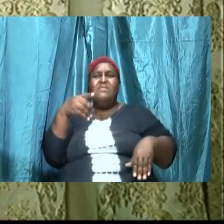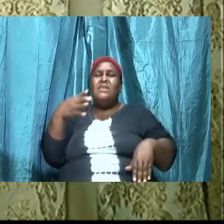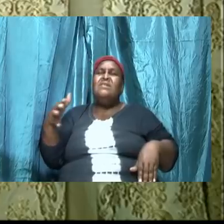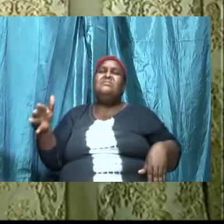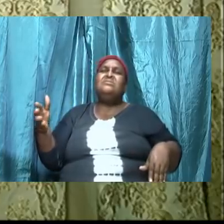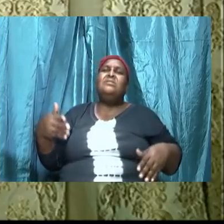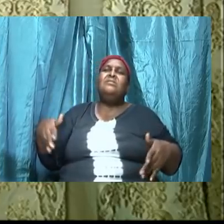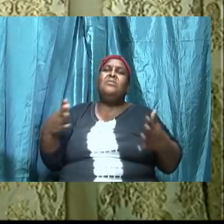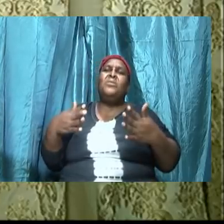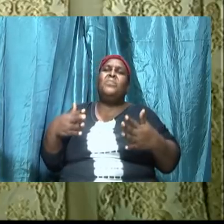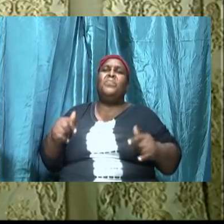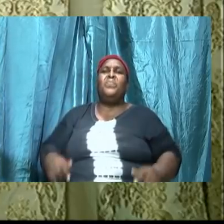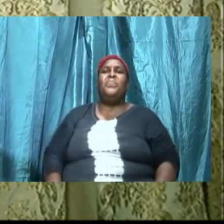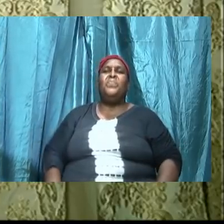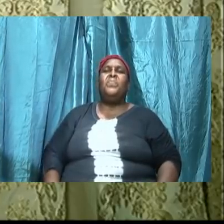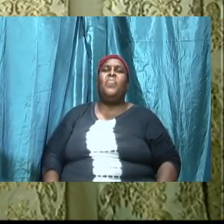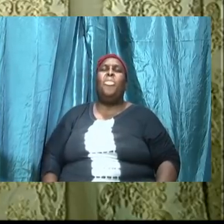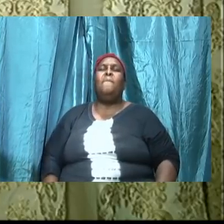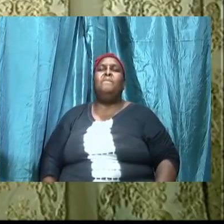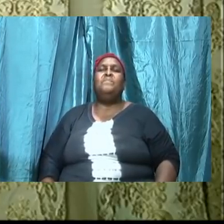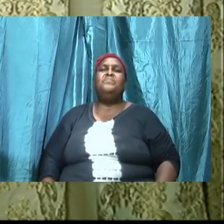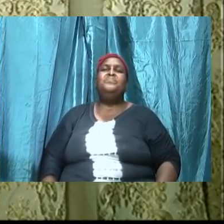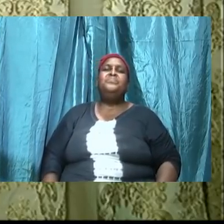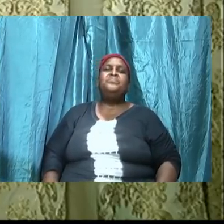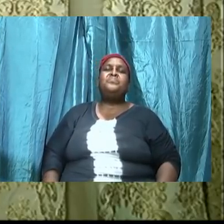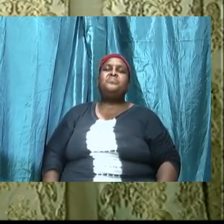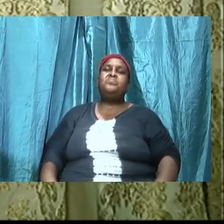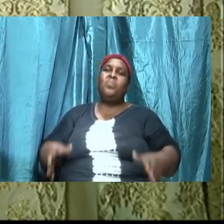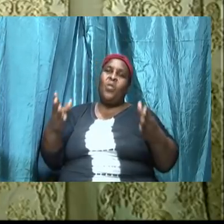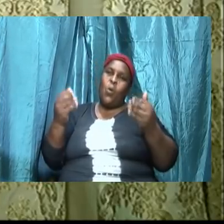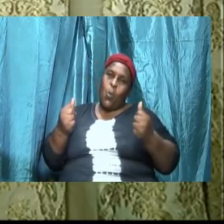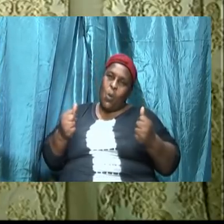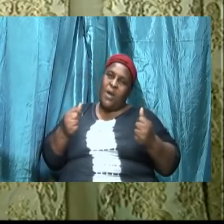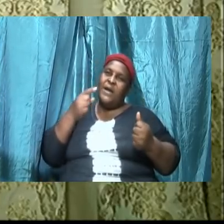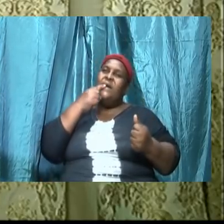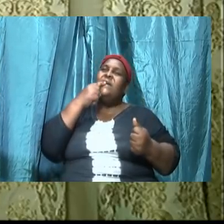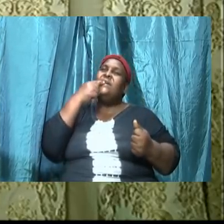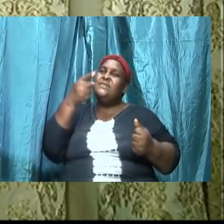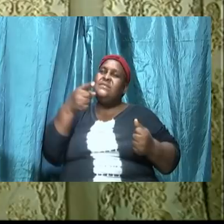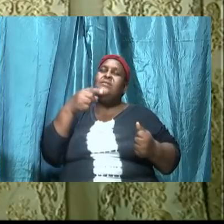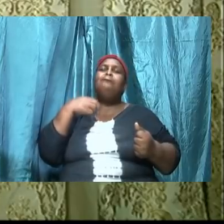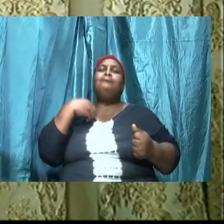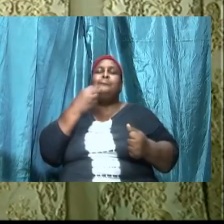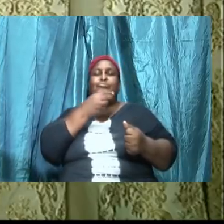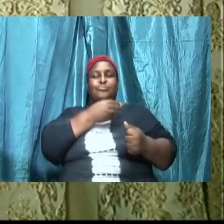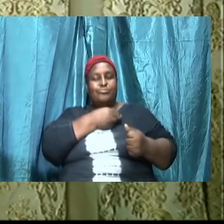out a fact what is it that I want to bring out I want to bring out to us